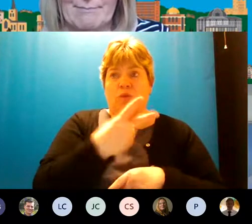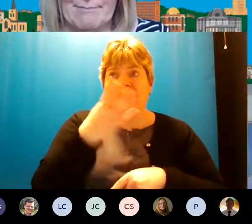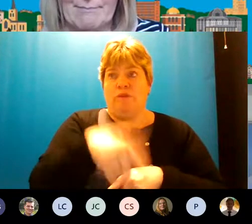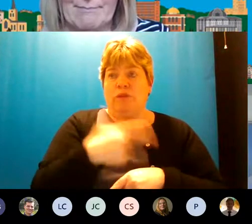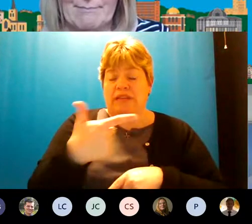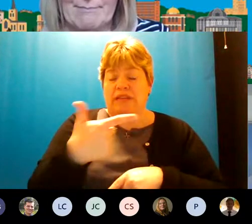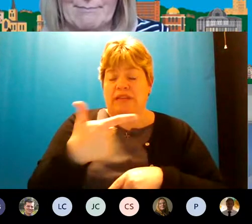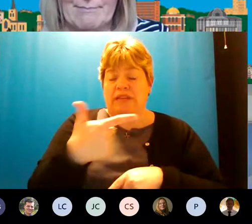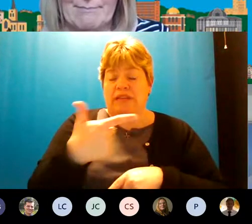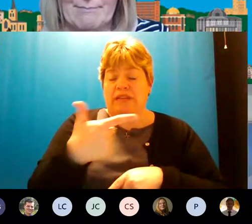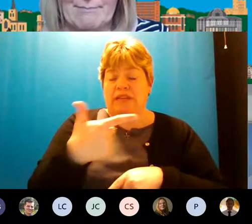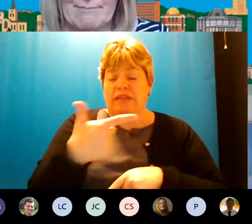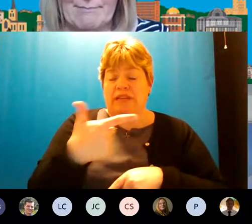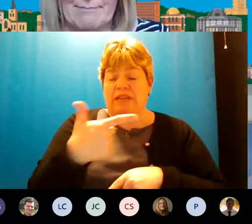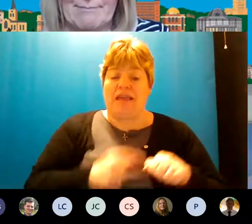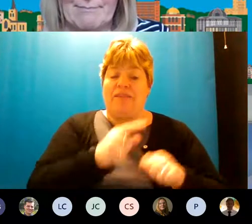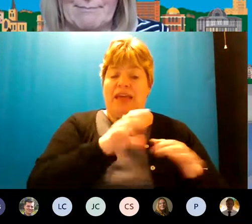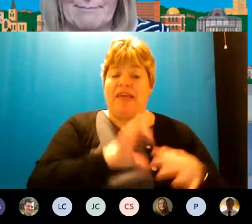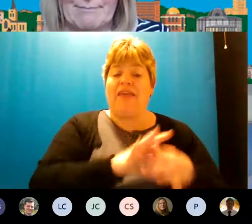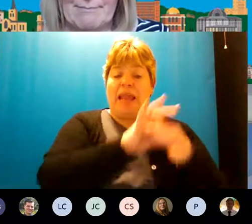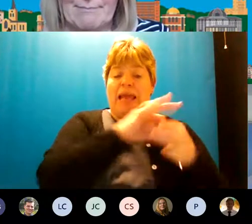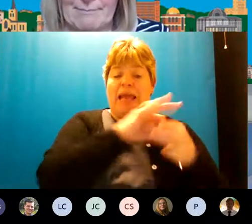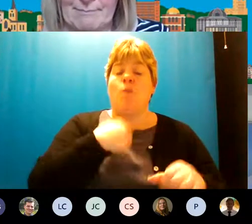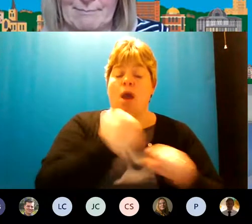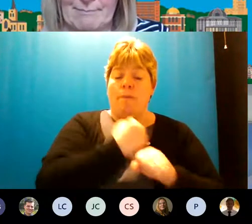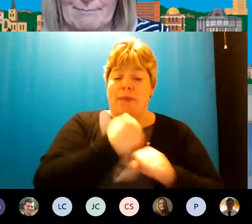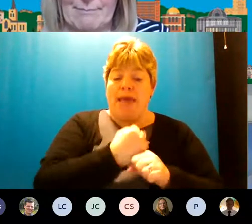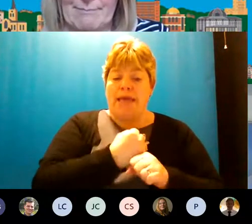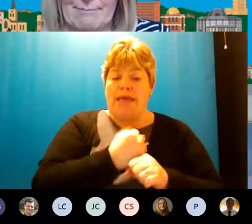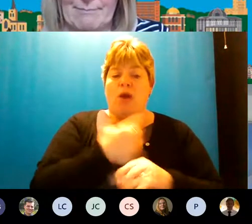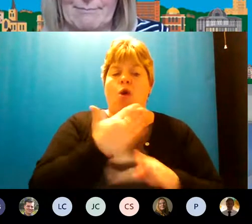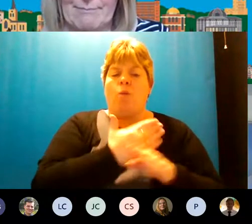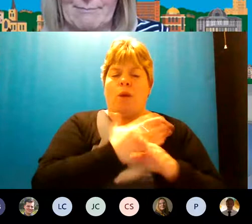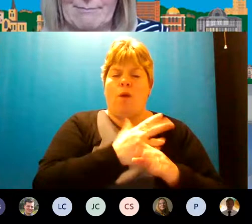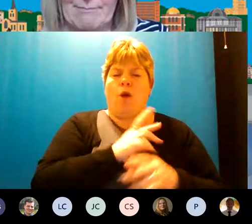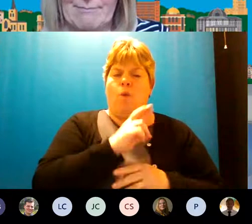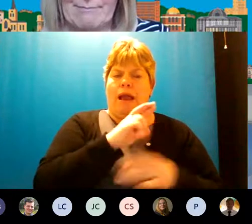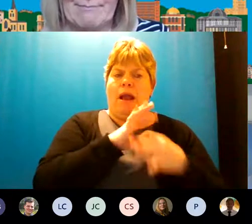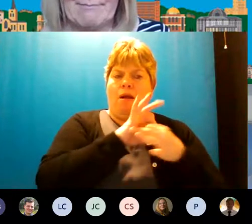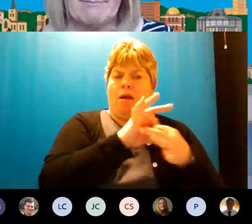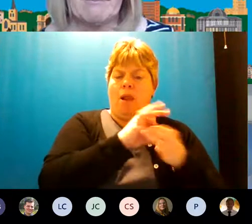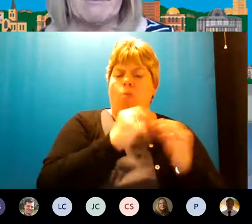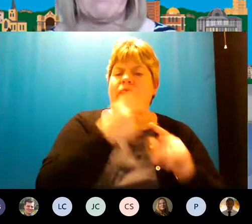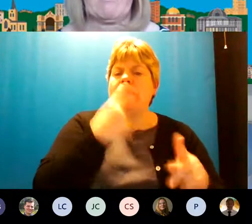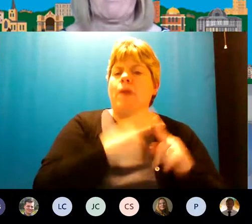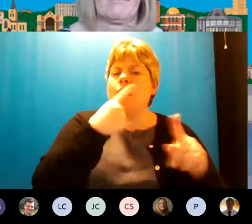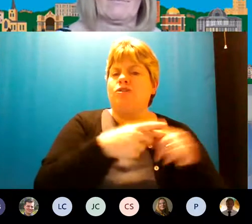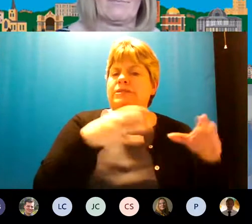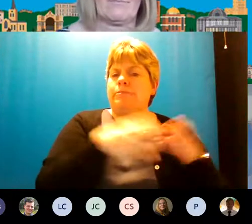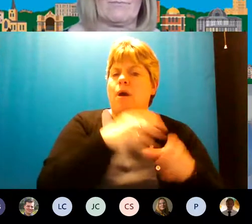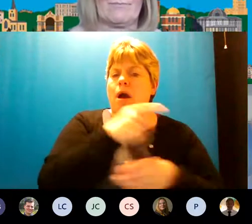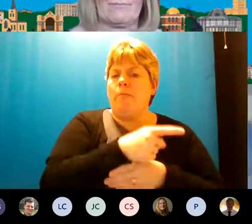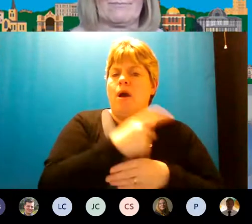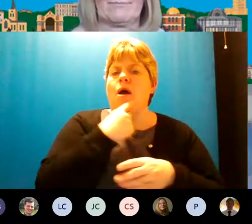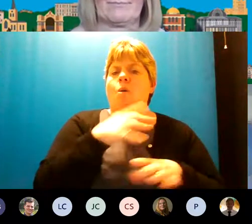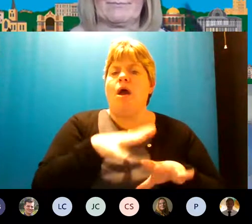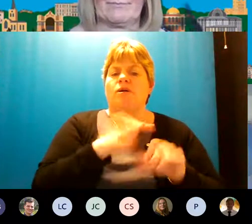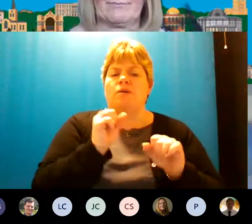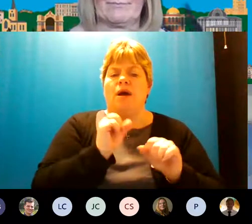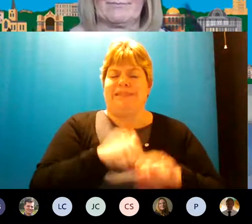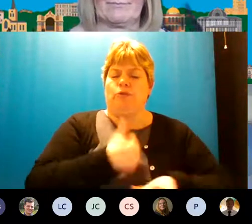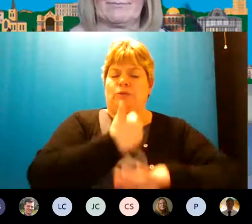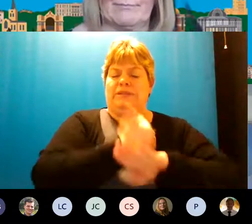yeah and they're the links that we are making we are we work quite closely with um the emergency departments and as we are starting to de-establish